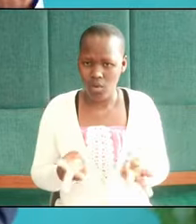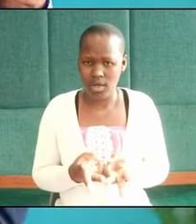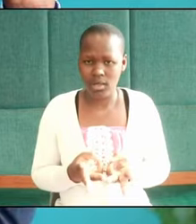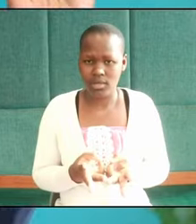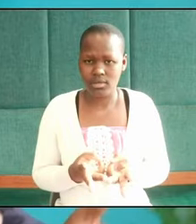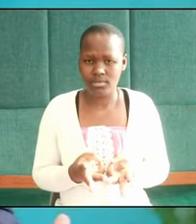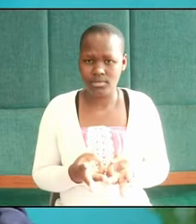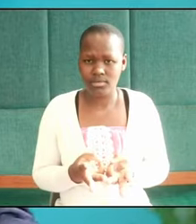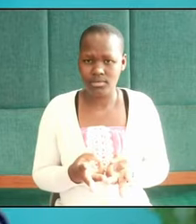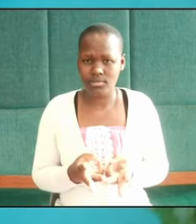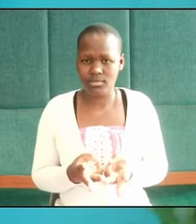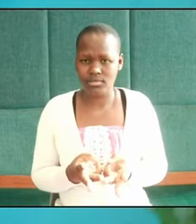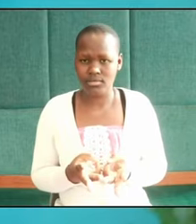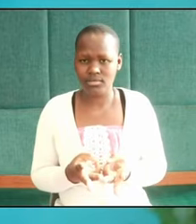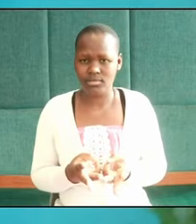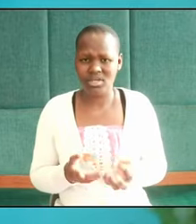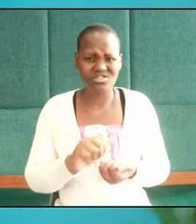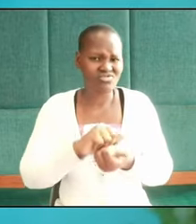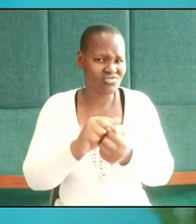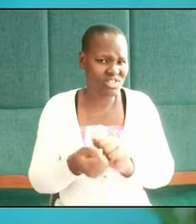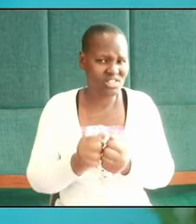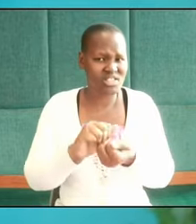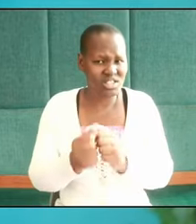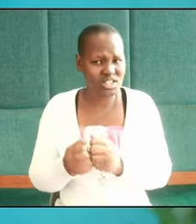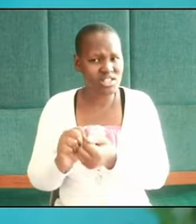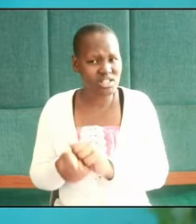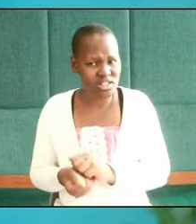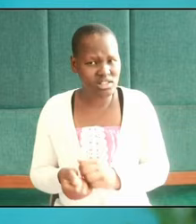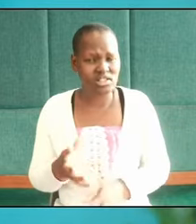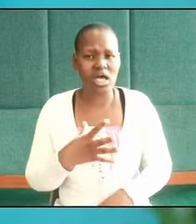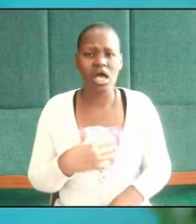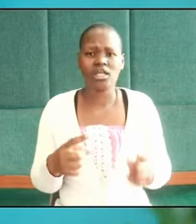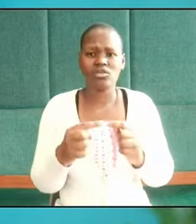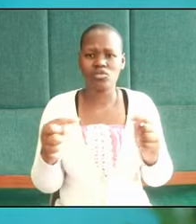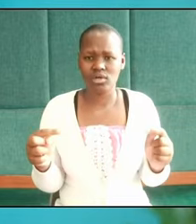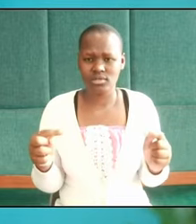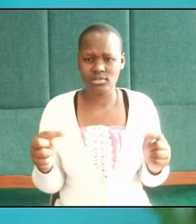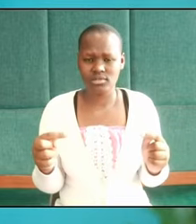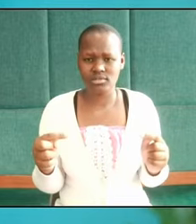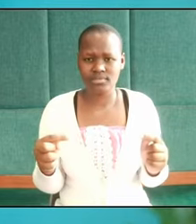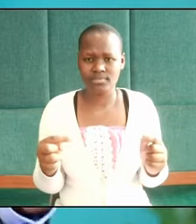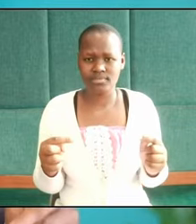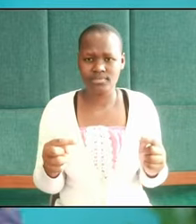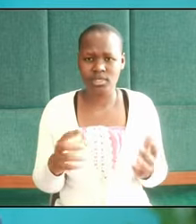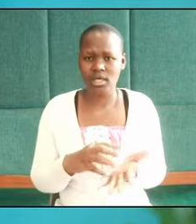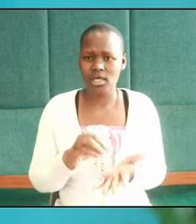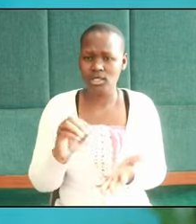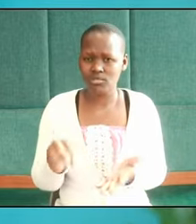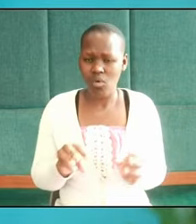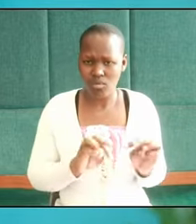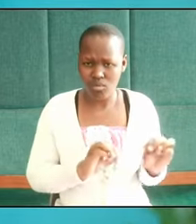many changes, transitions, and crisis. We move